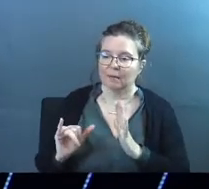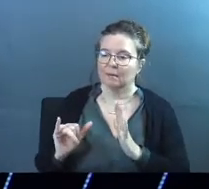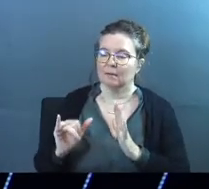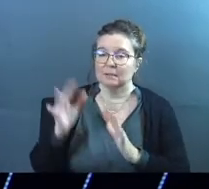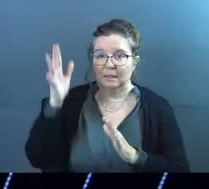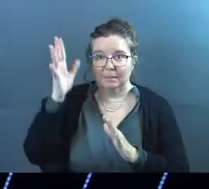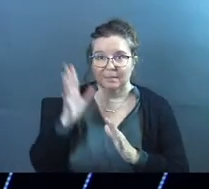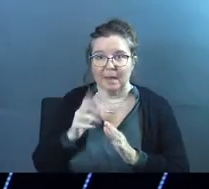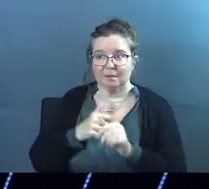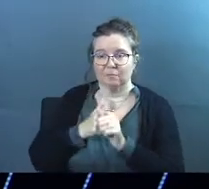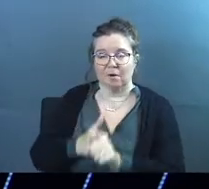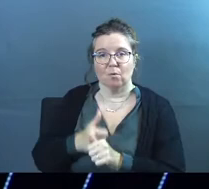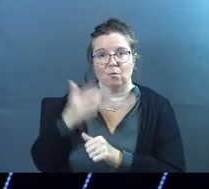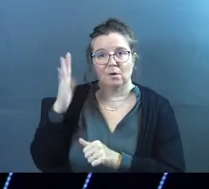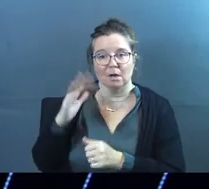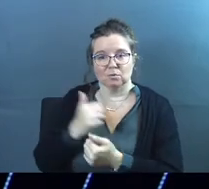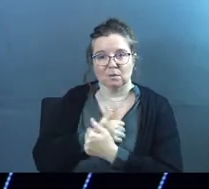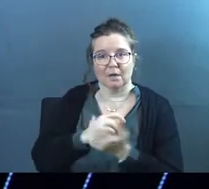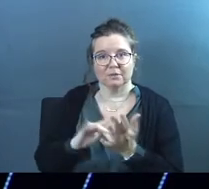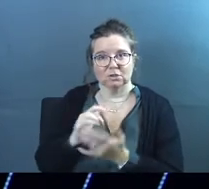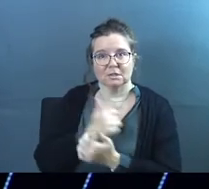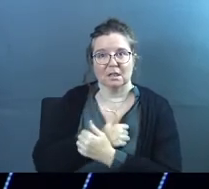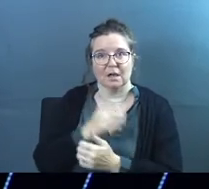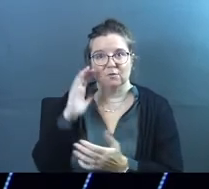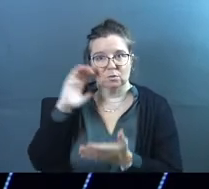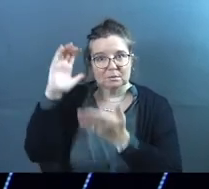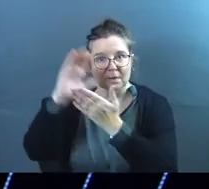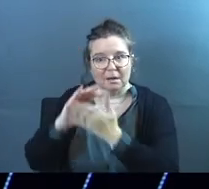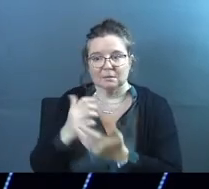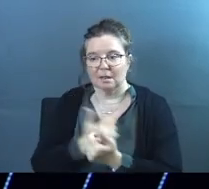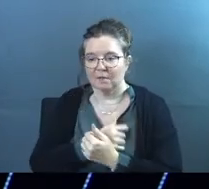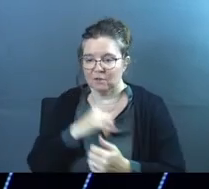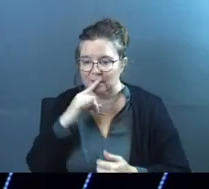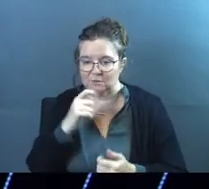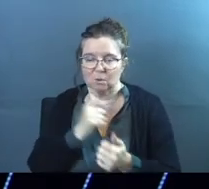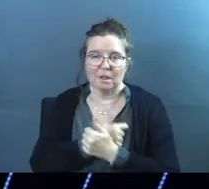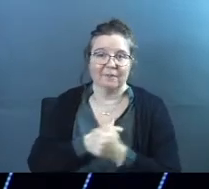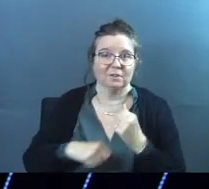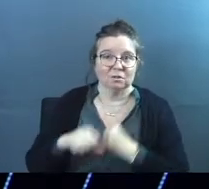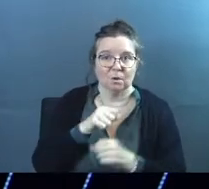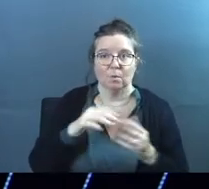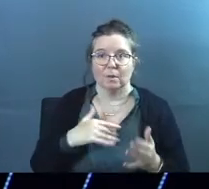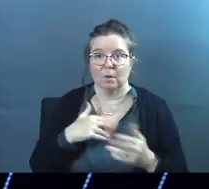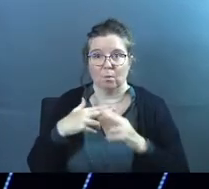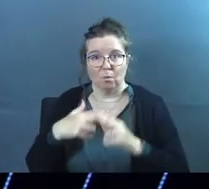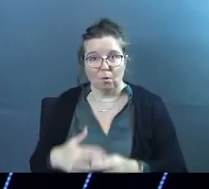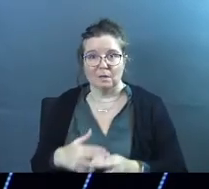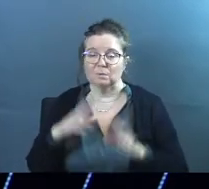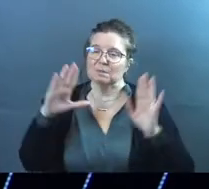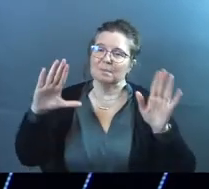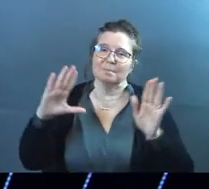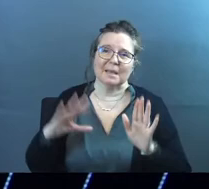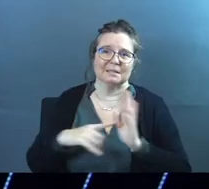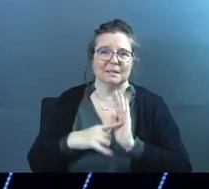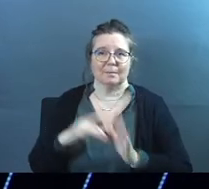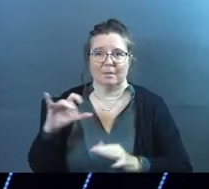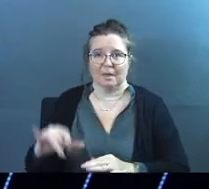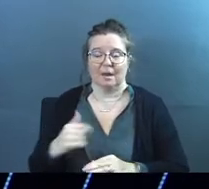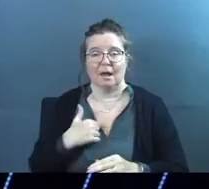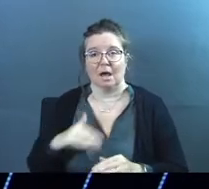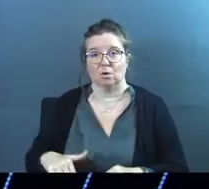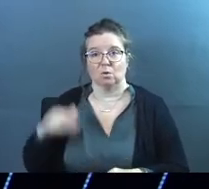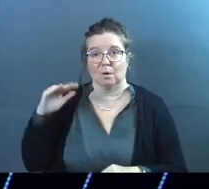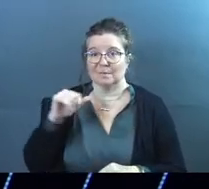a man of God, to love Jesus, to love your spouse, to love your kids, to love each other the way they were called to. He was an amazing example of that.